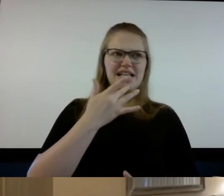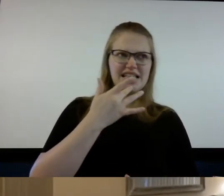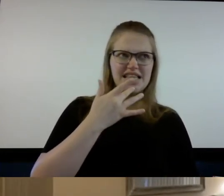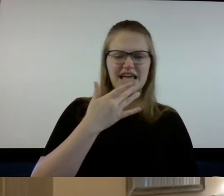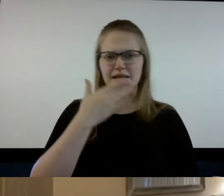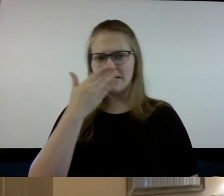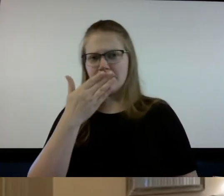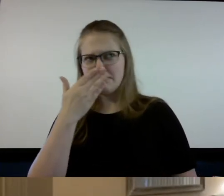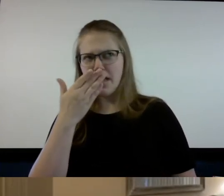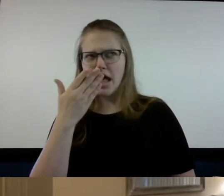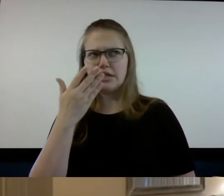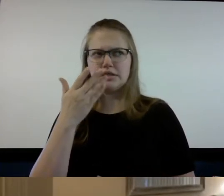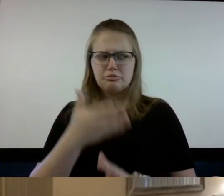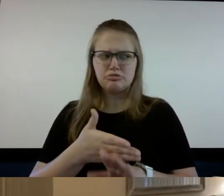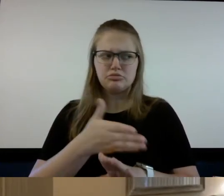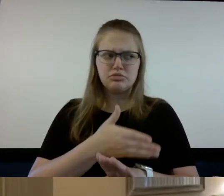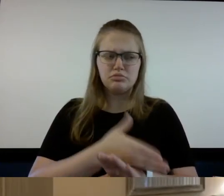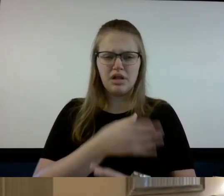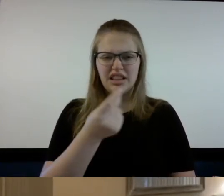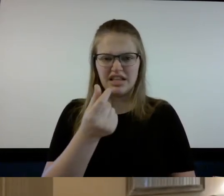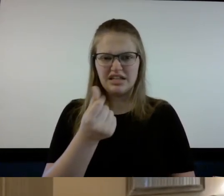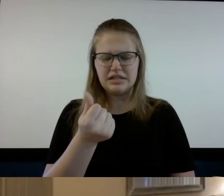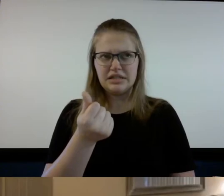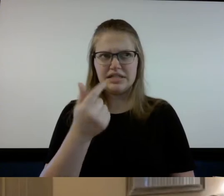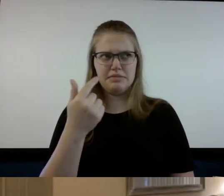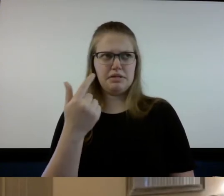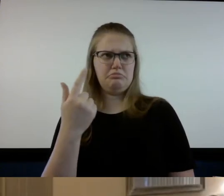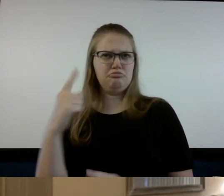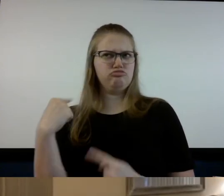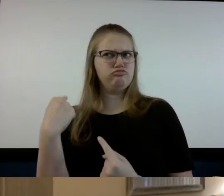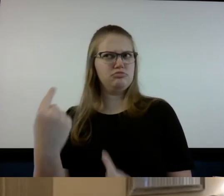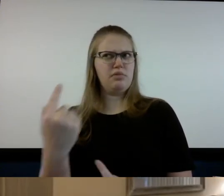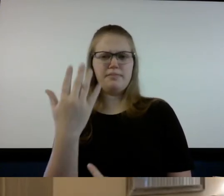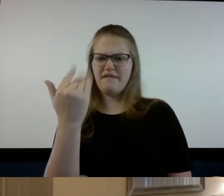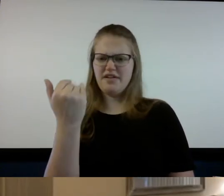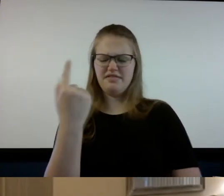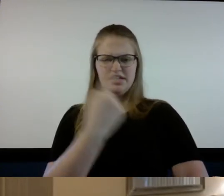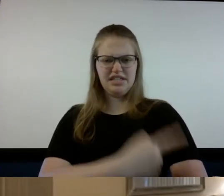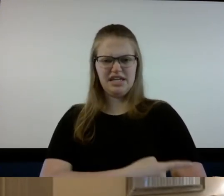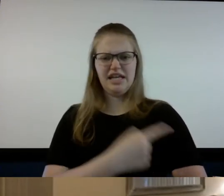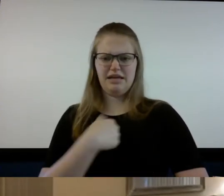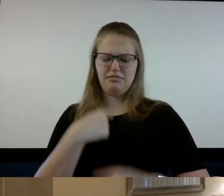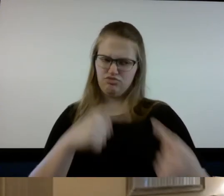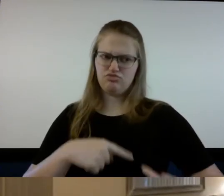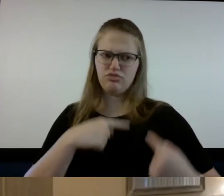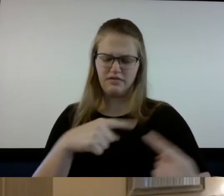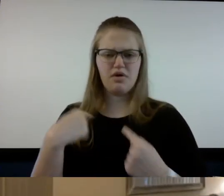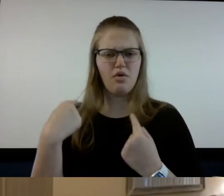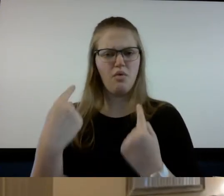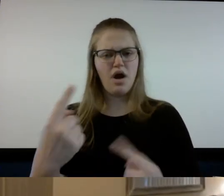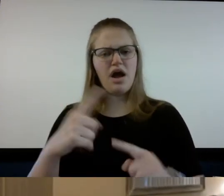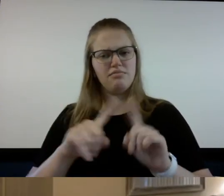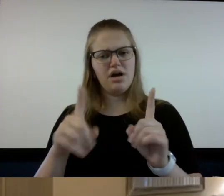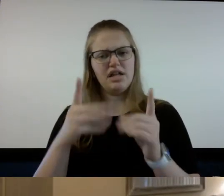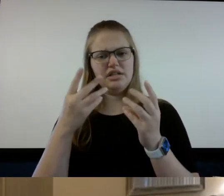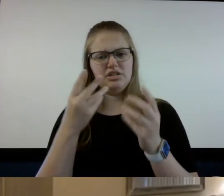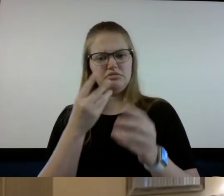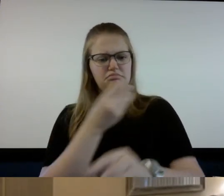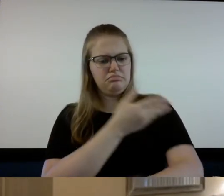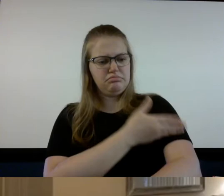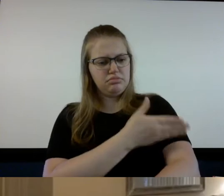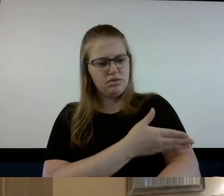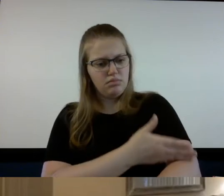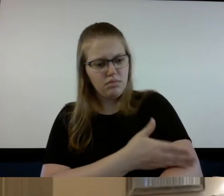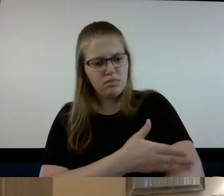15th day of where my symptoms started so I've been debattling this for a while but it just deteriorated towards the end